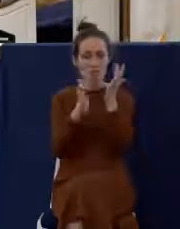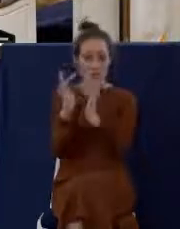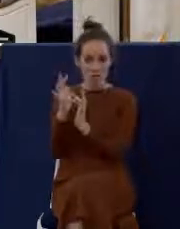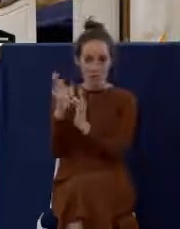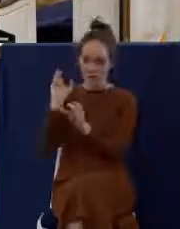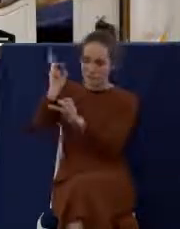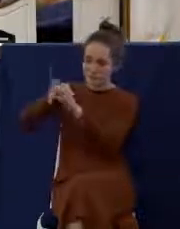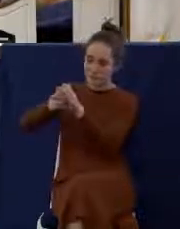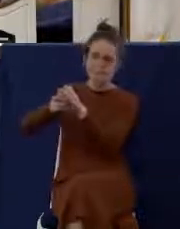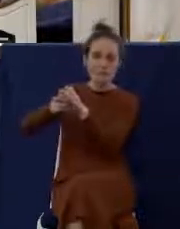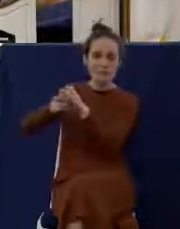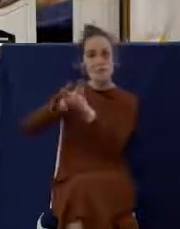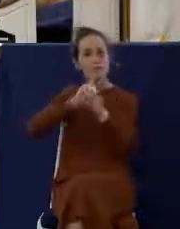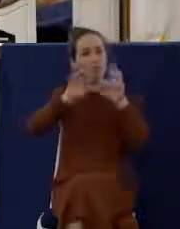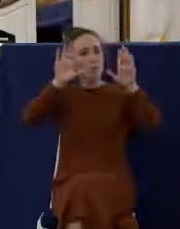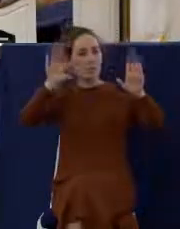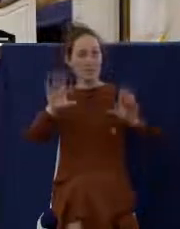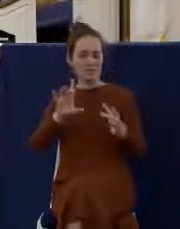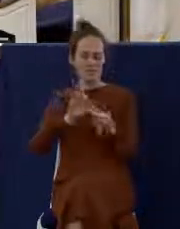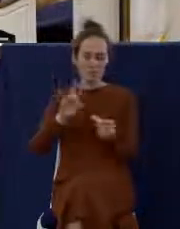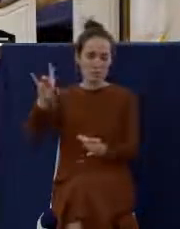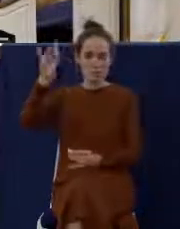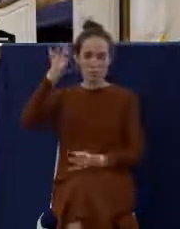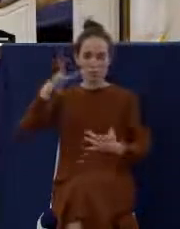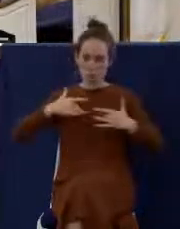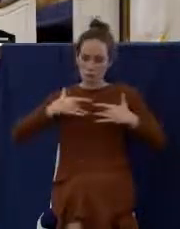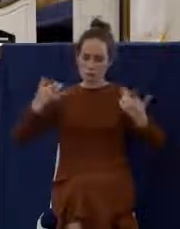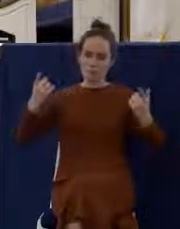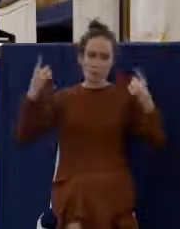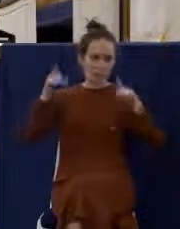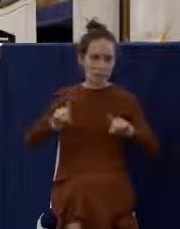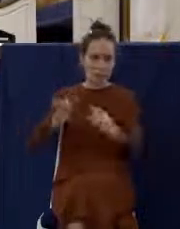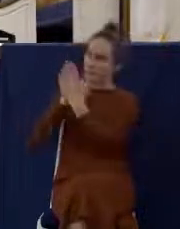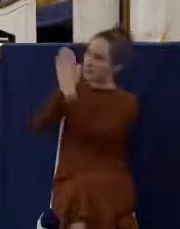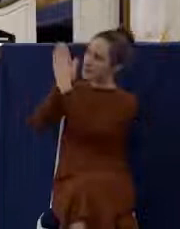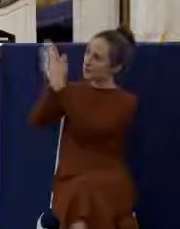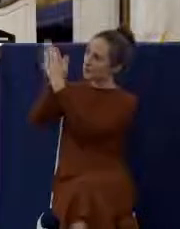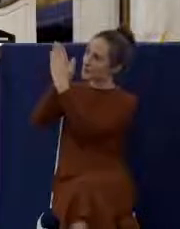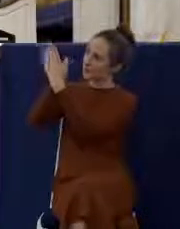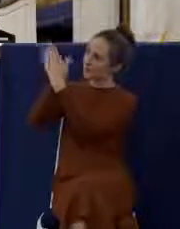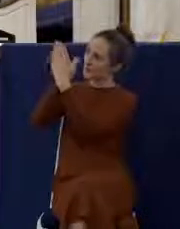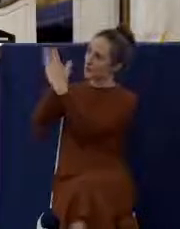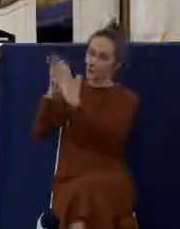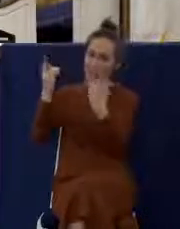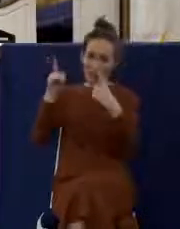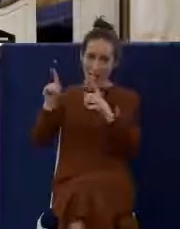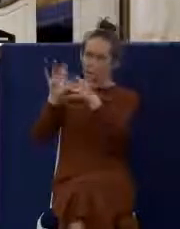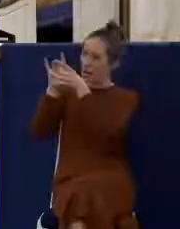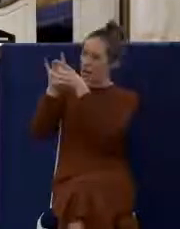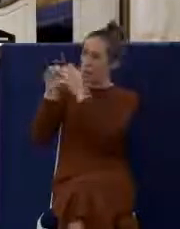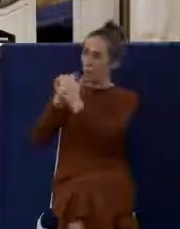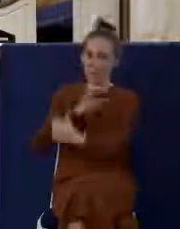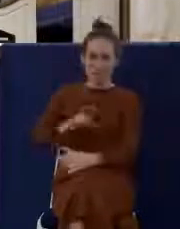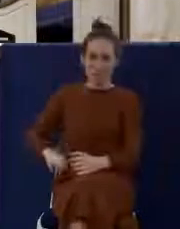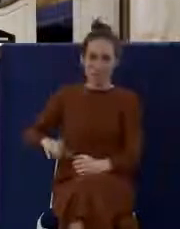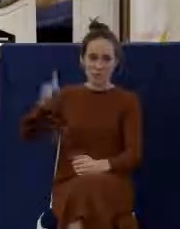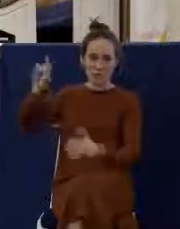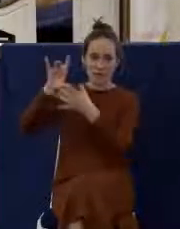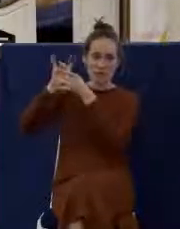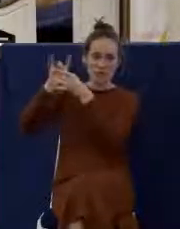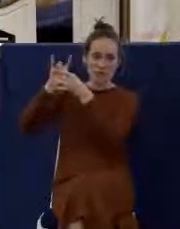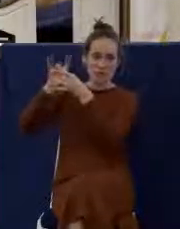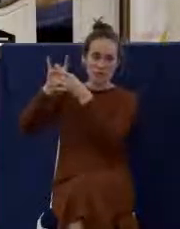wonderful spiritual event of closeness and fellowship with Christ. And then he